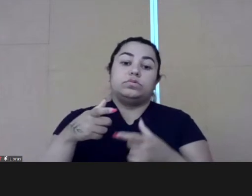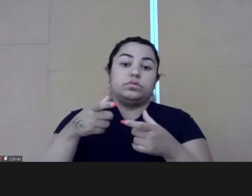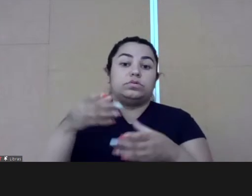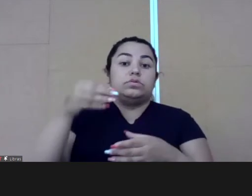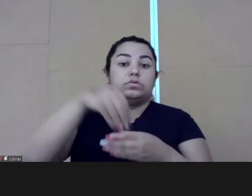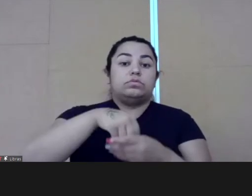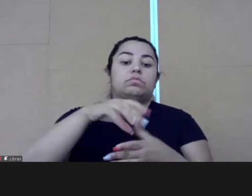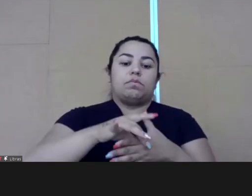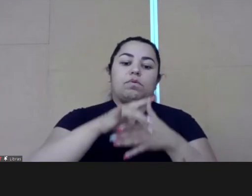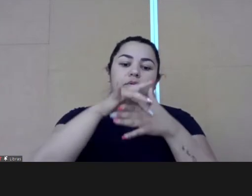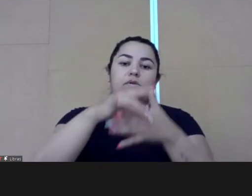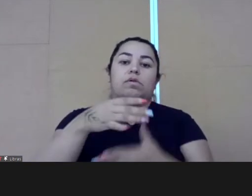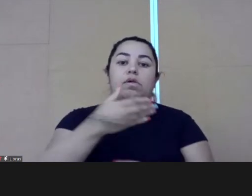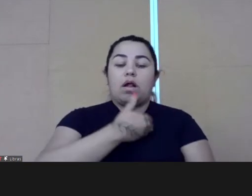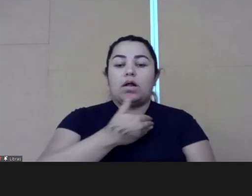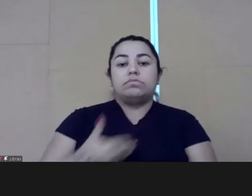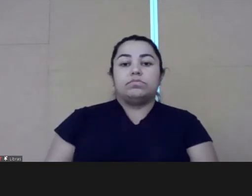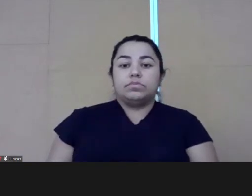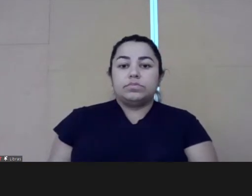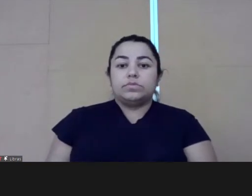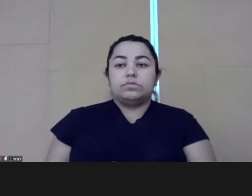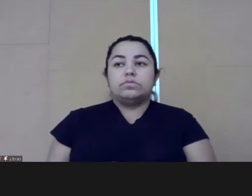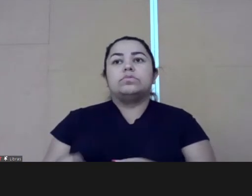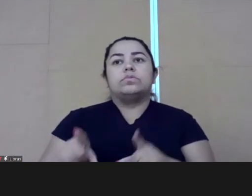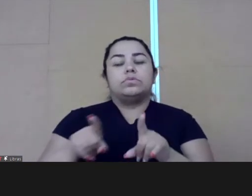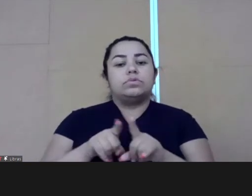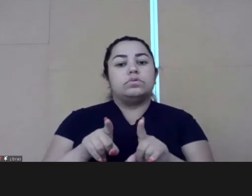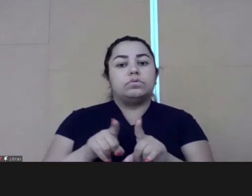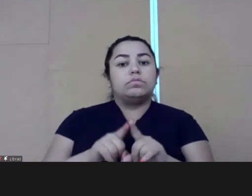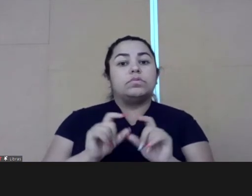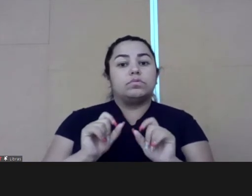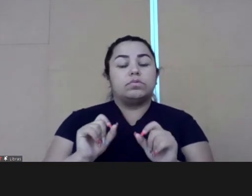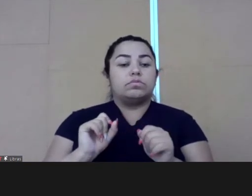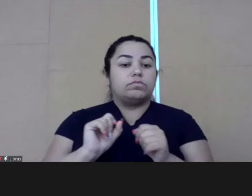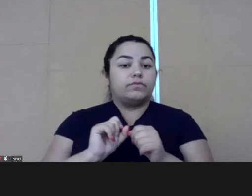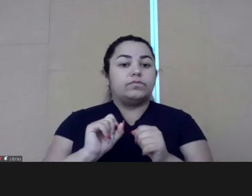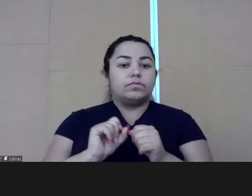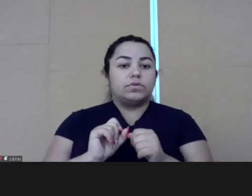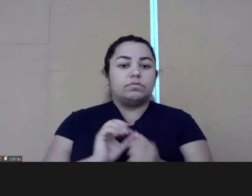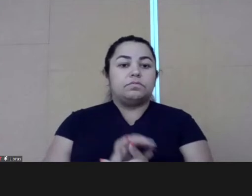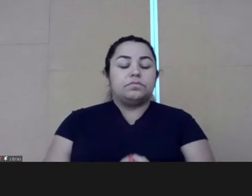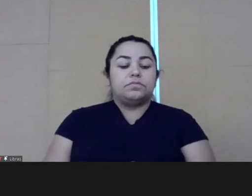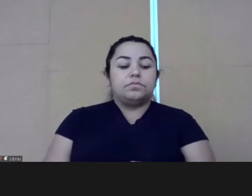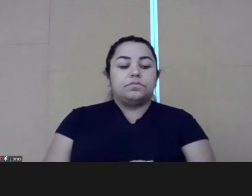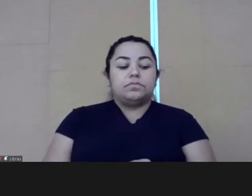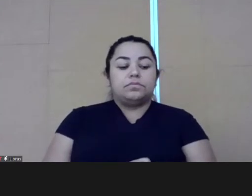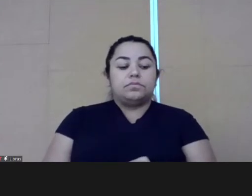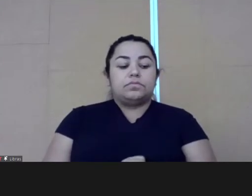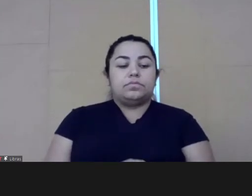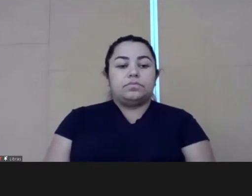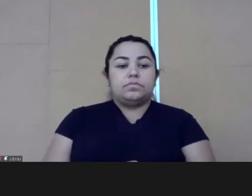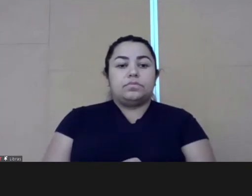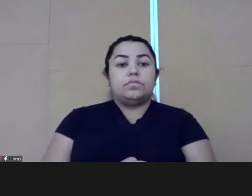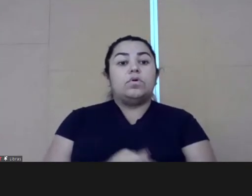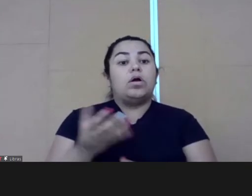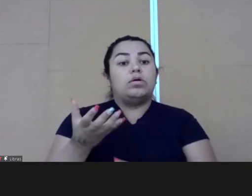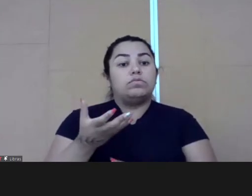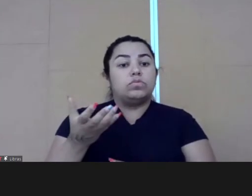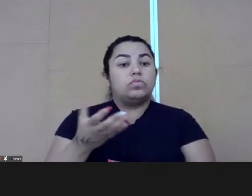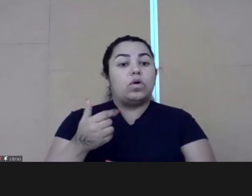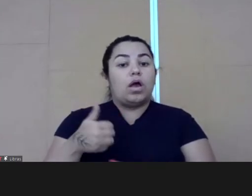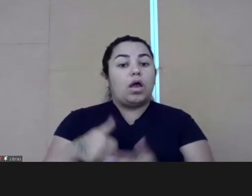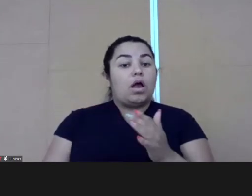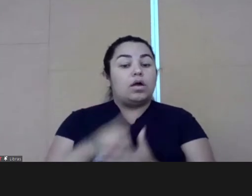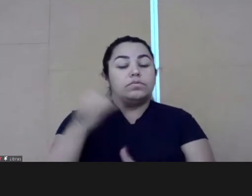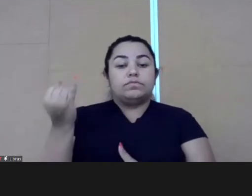person in this position. So I would like to hear from